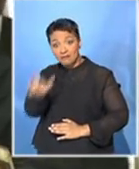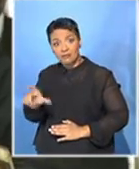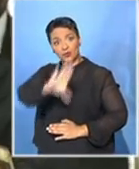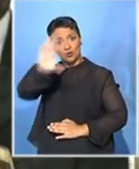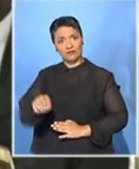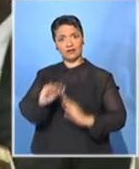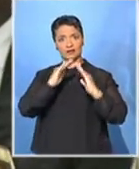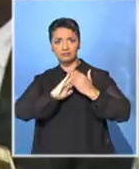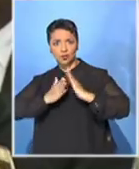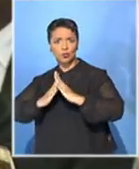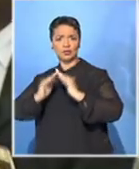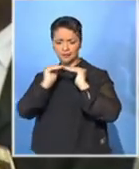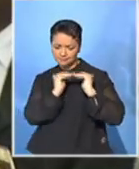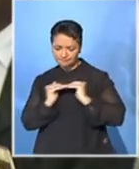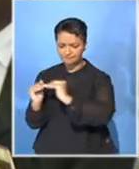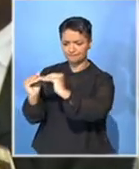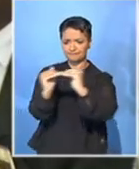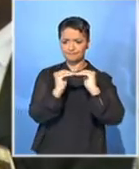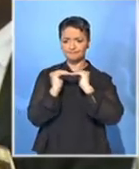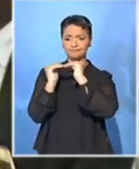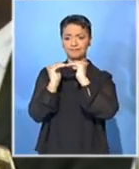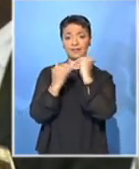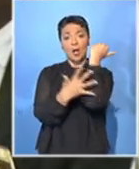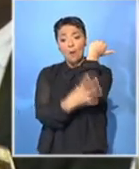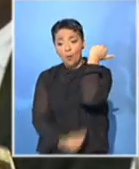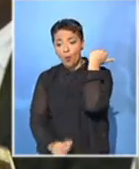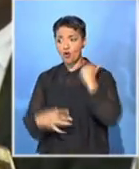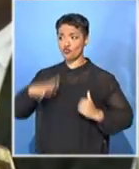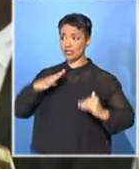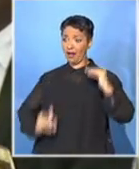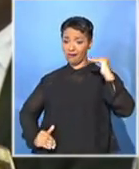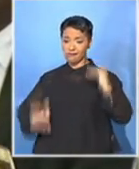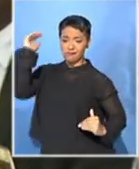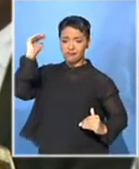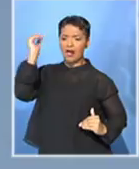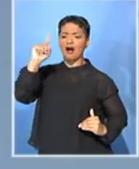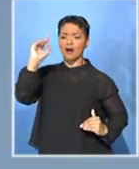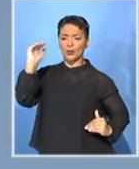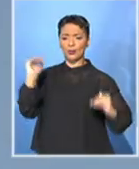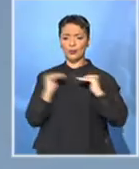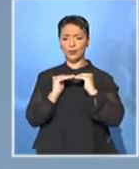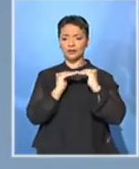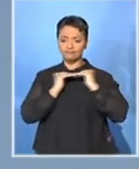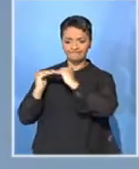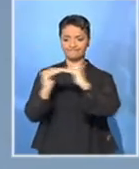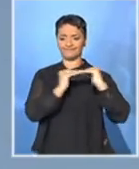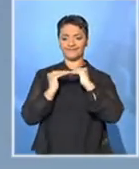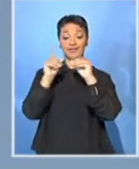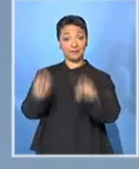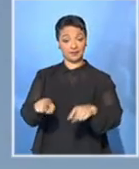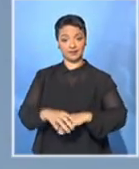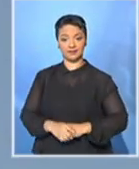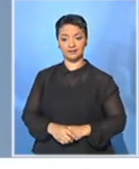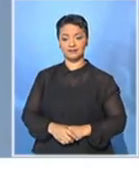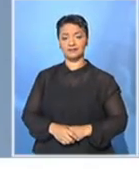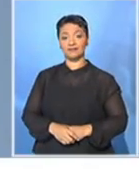society with no poverty or inequality. Three weeks ago, a house he